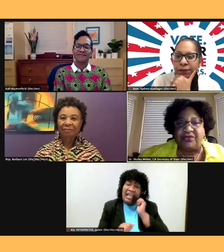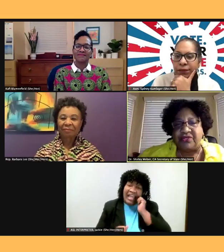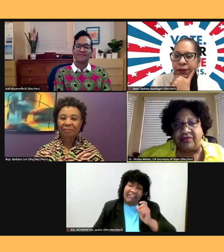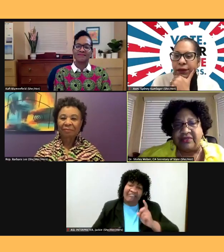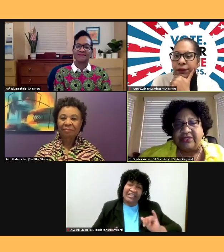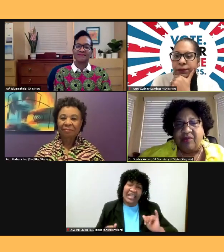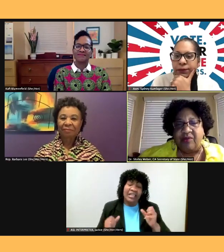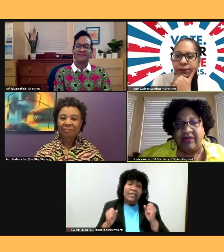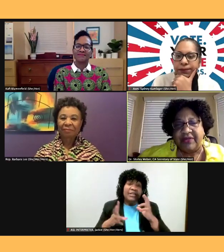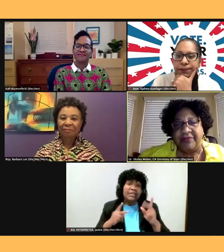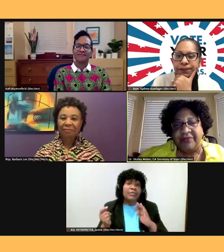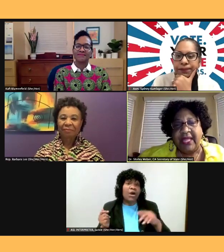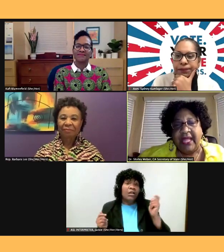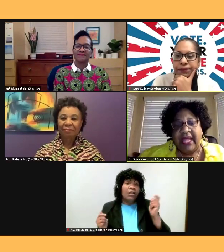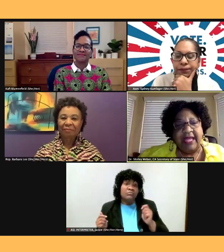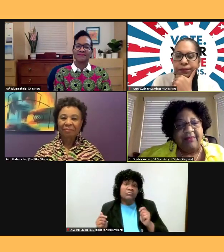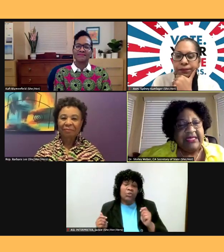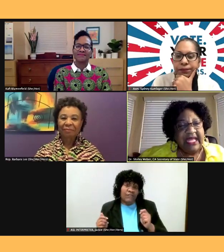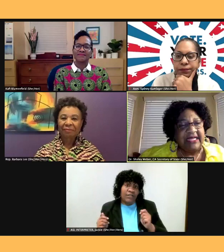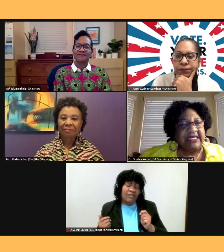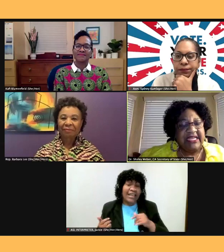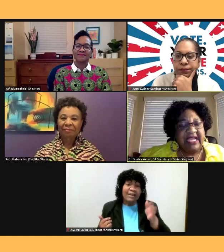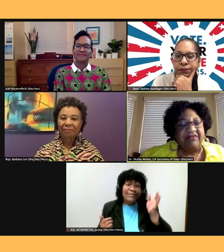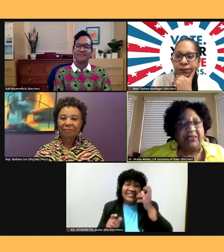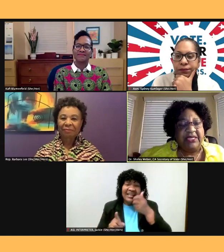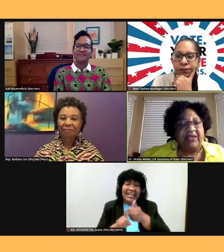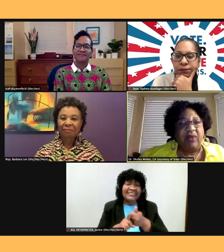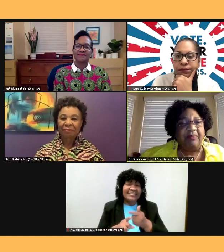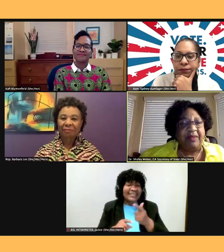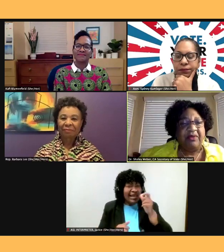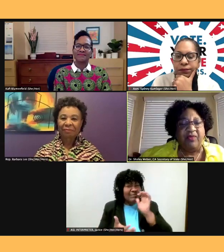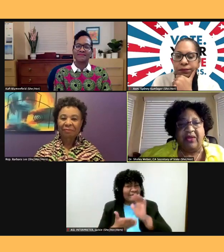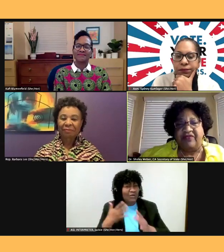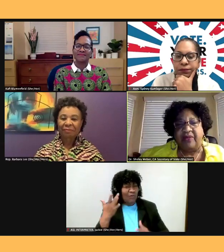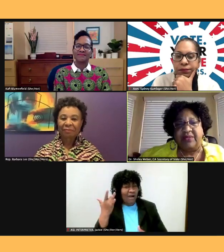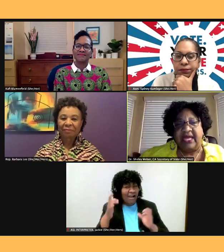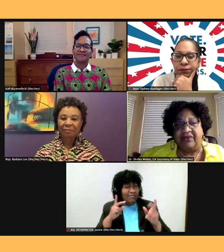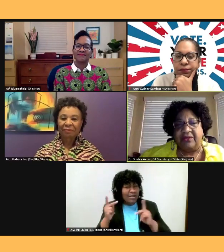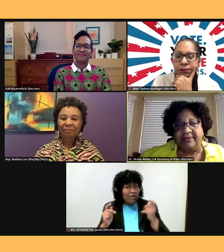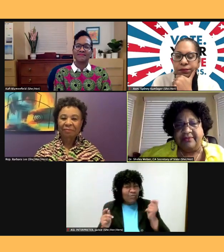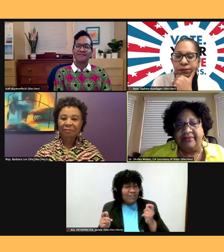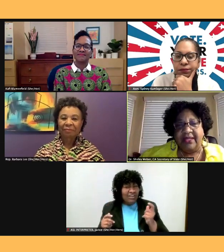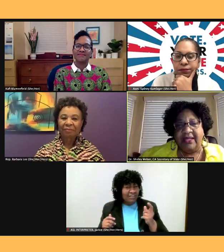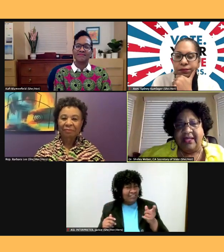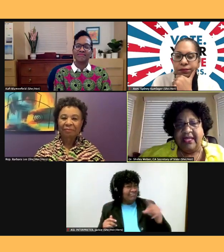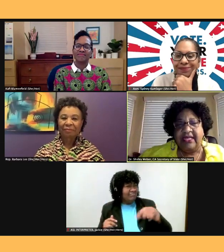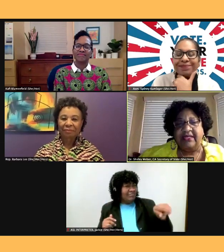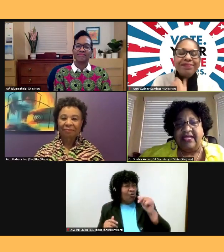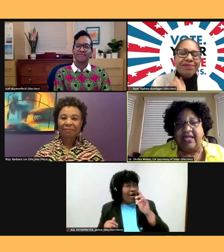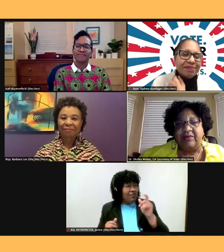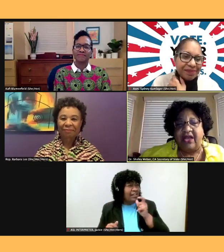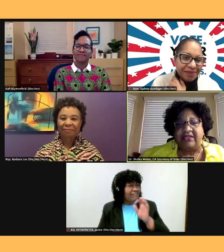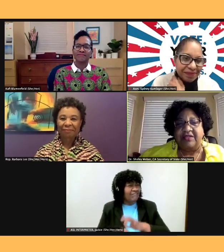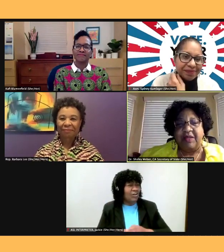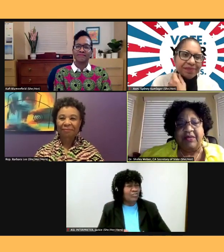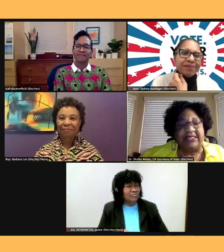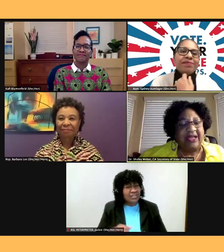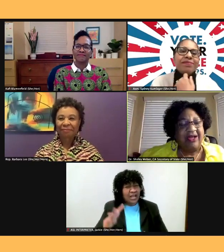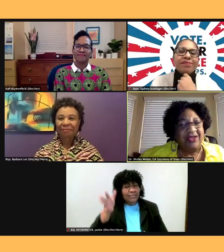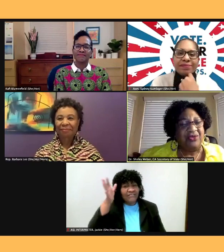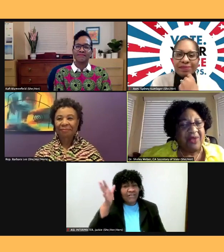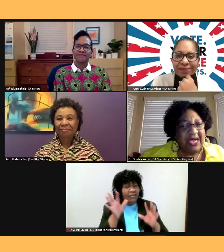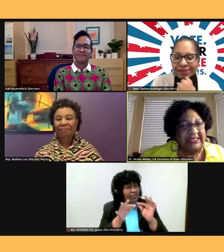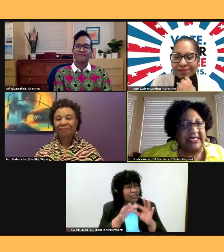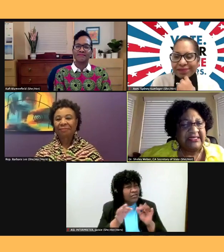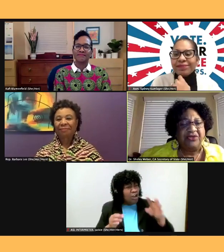welfare. And my dad could never believe why people on welfare would not vote. He could, he would talk to the people. He said, are you crazy? He said,